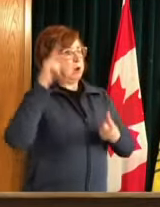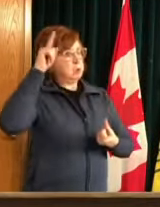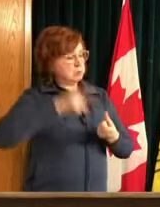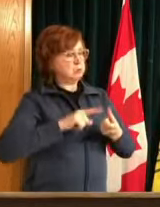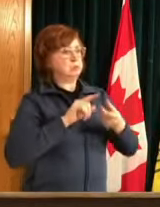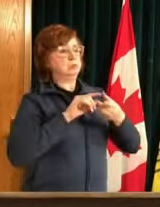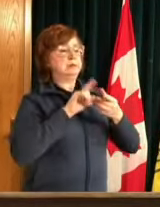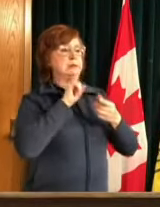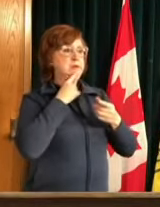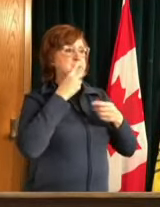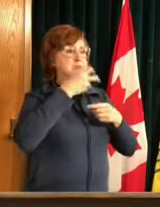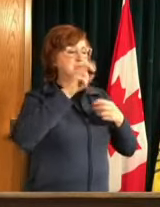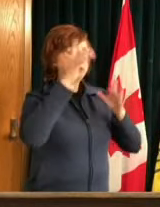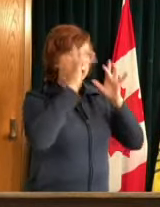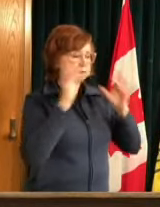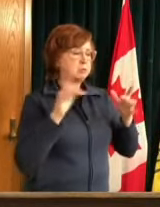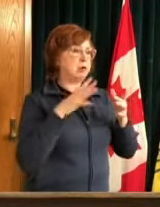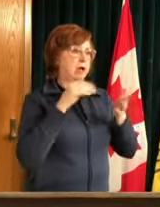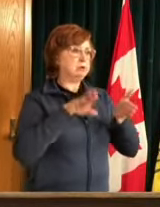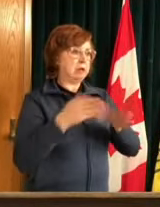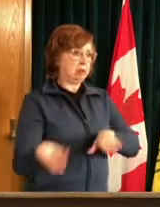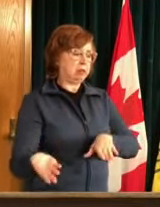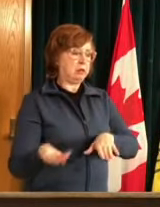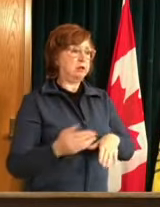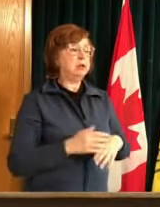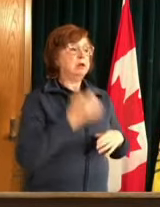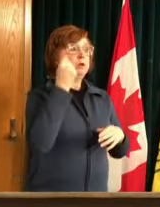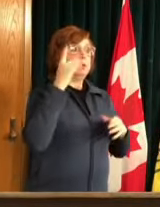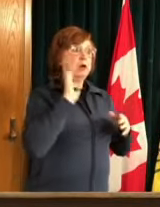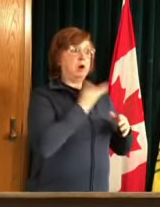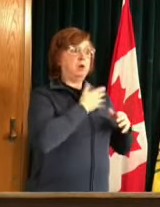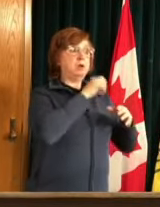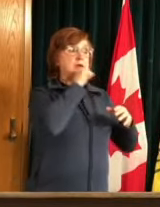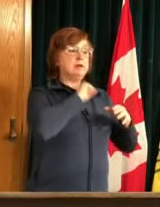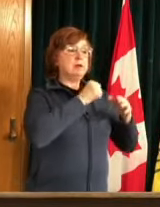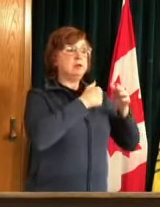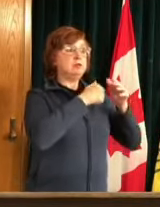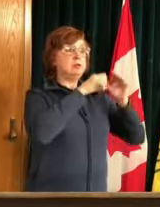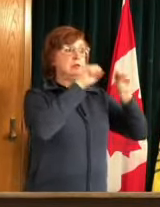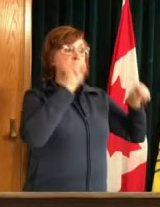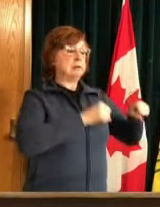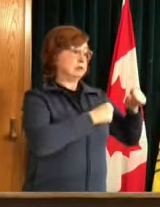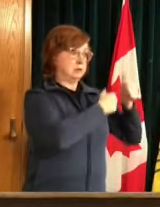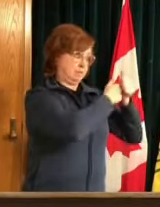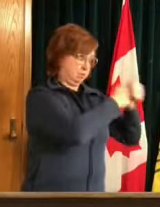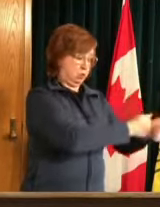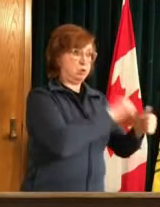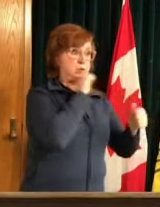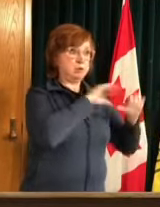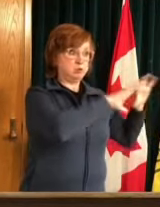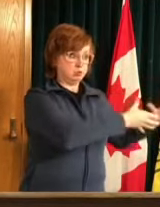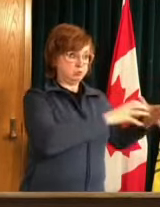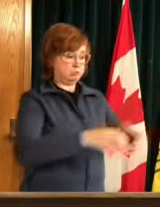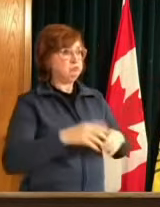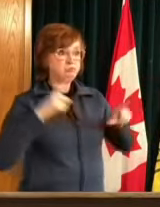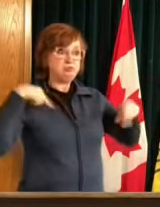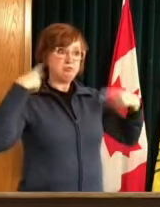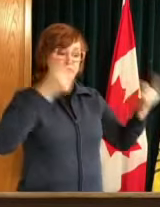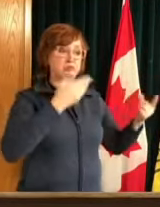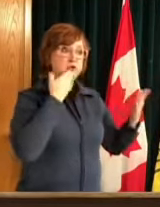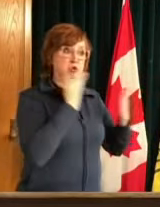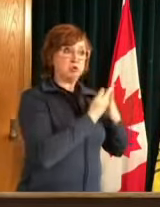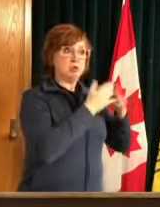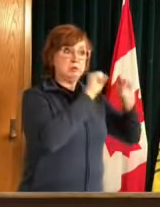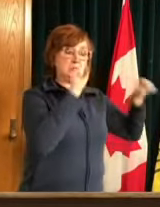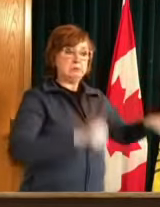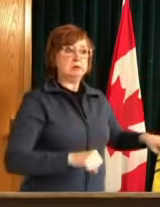age-based system continues to work well both in terms of getting people vaccinated as quickly as possible and by reducing serious outcomes